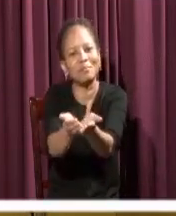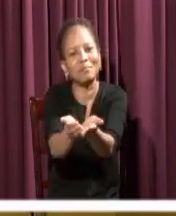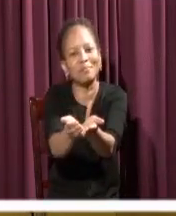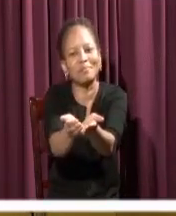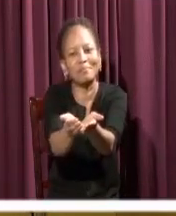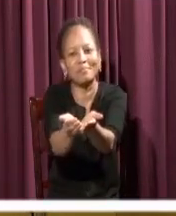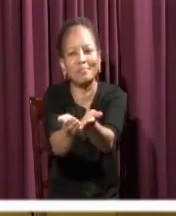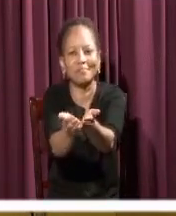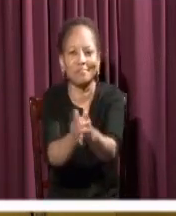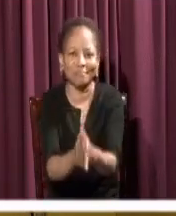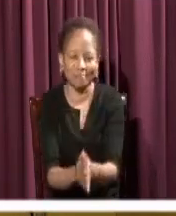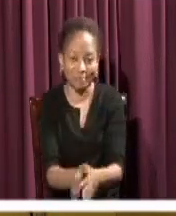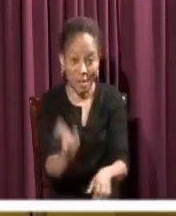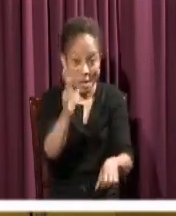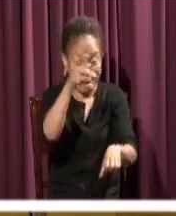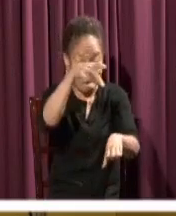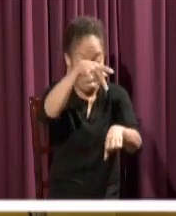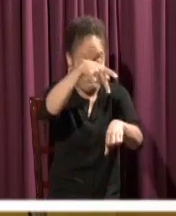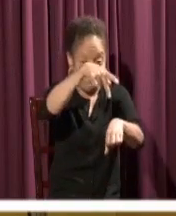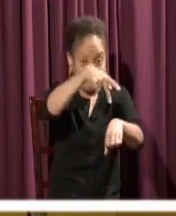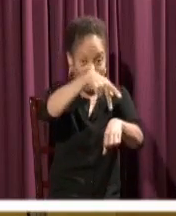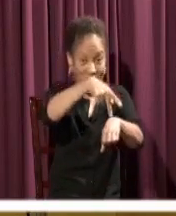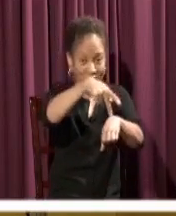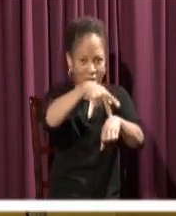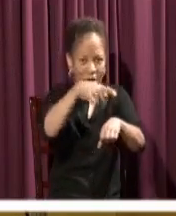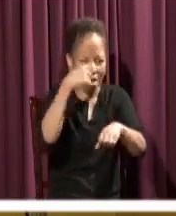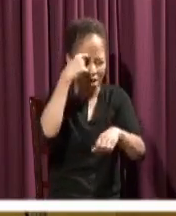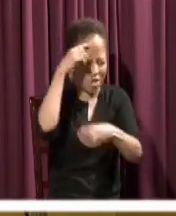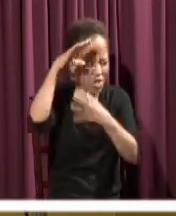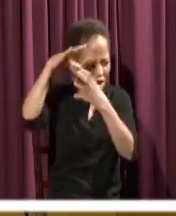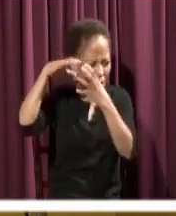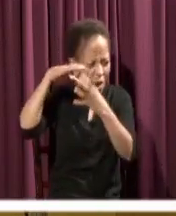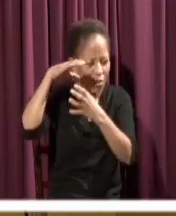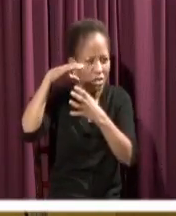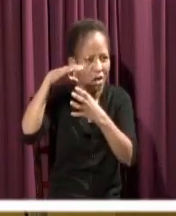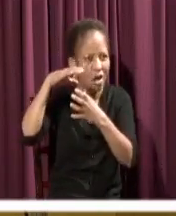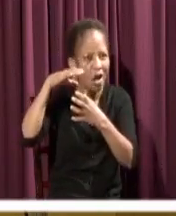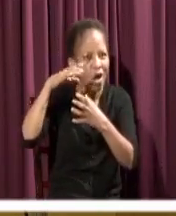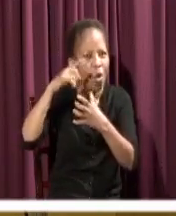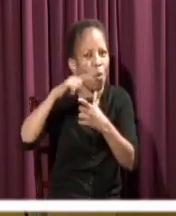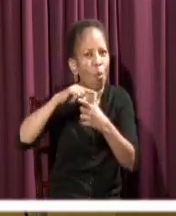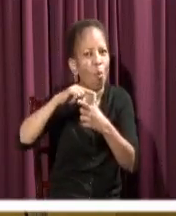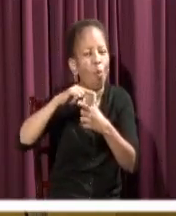The doubt of Peter leads to his intimacy with Christ.